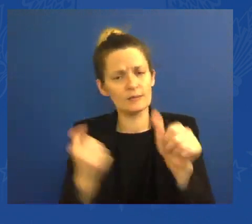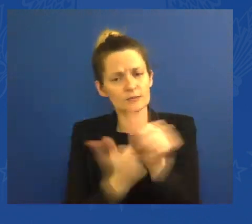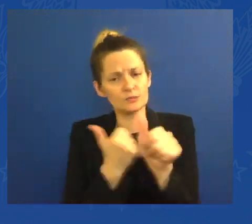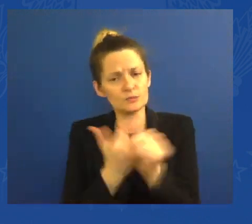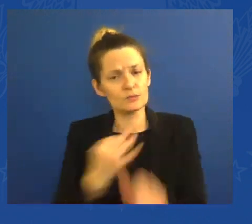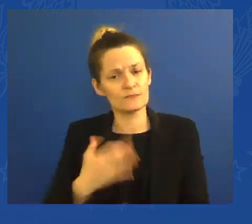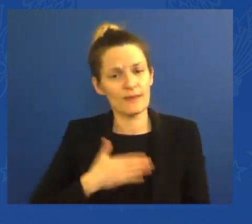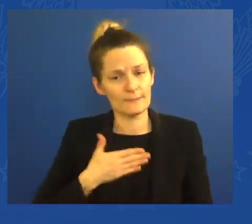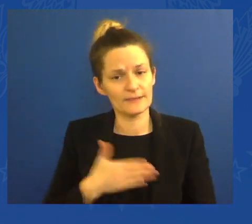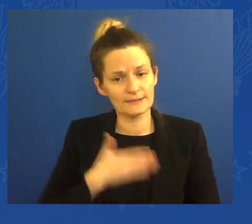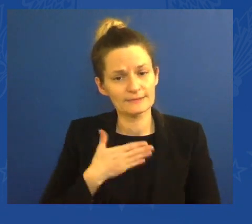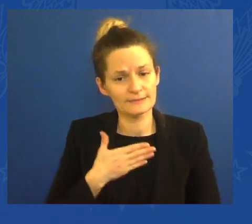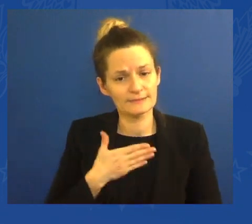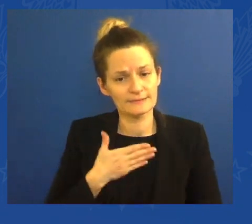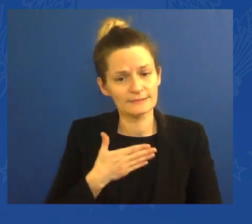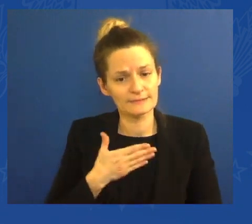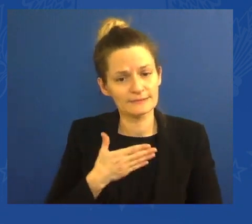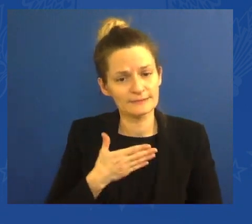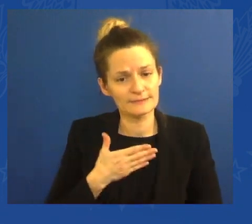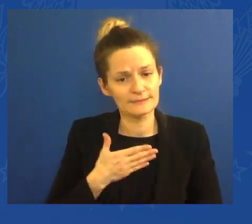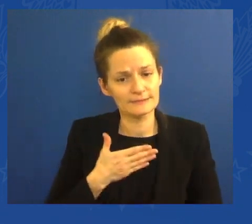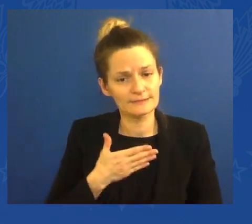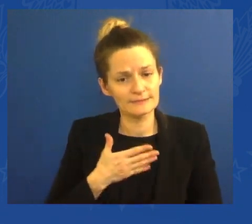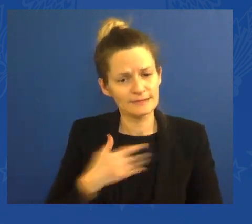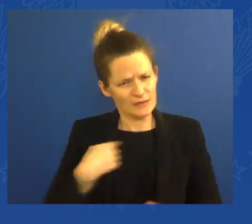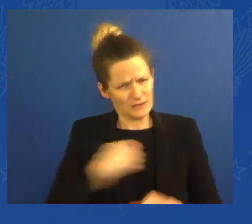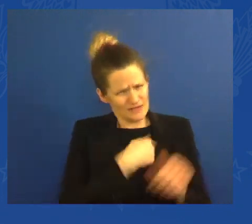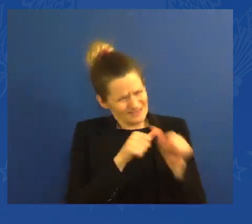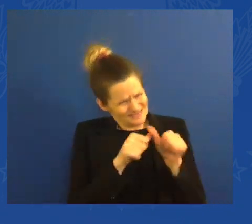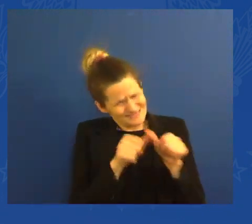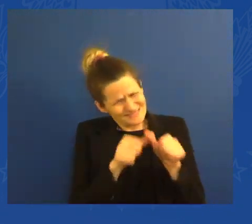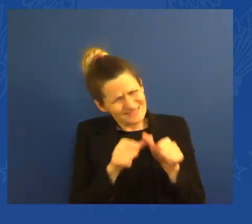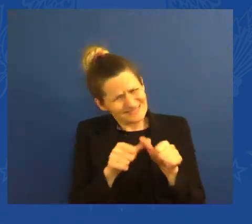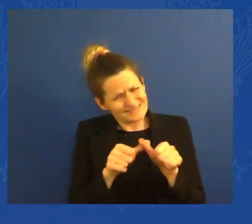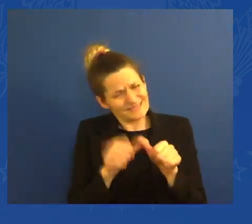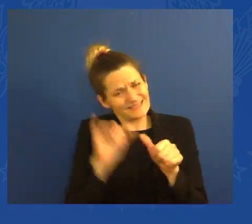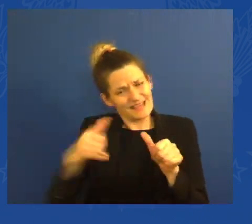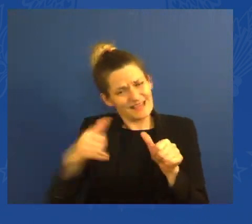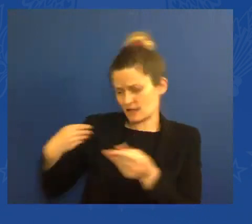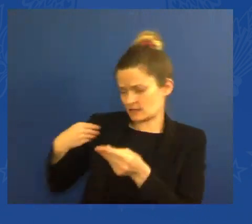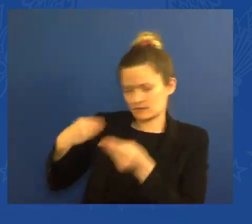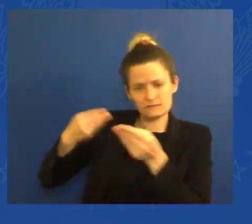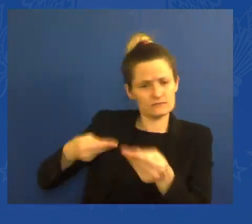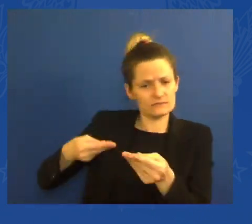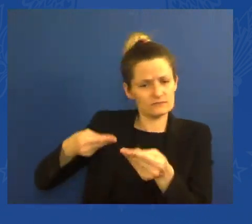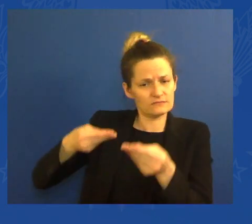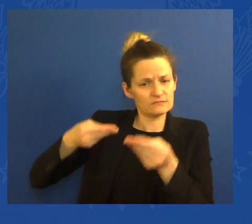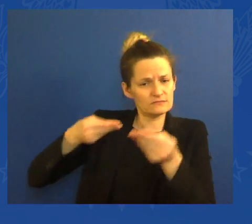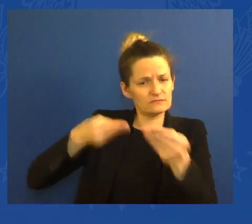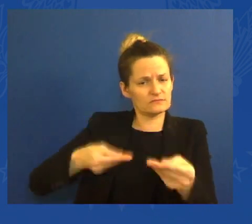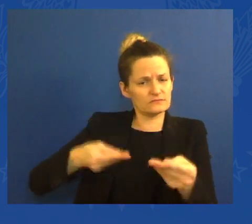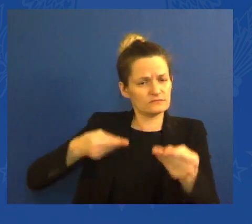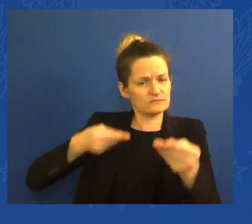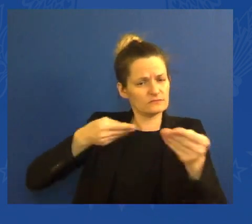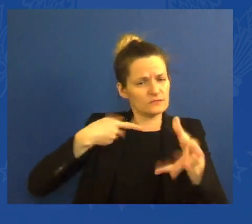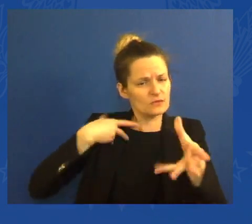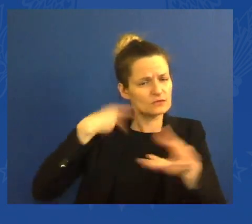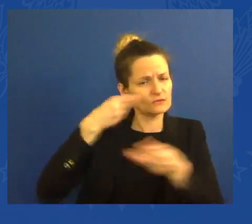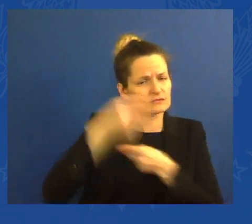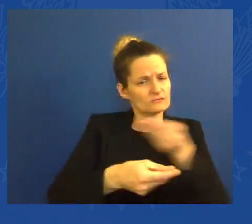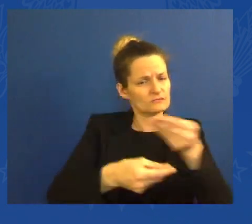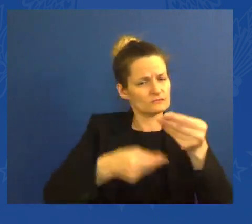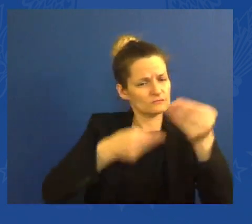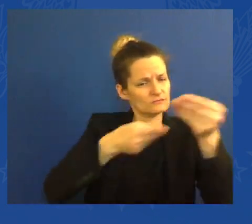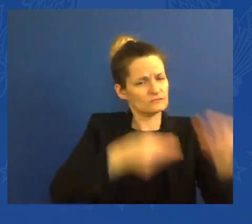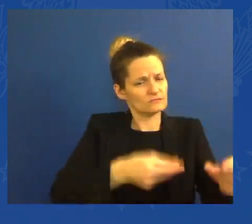moved that dial closer and closer and closer. And we badly need it now in a world that is so close.